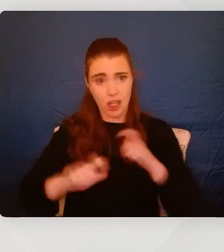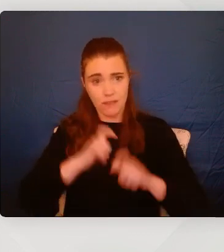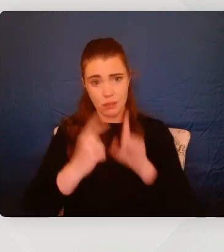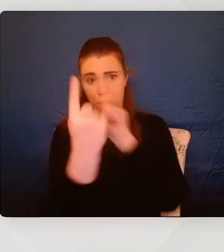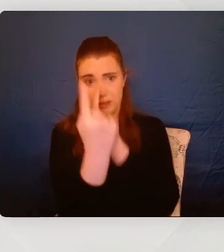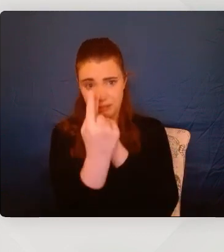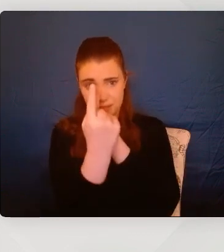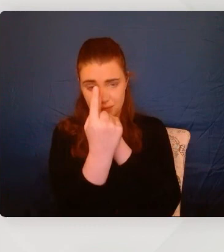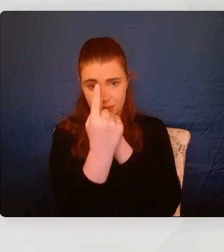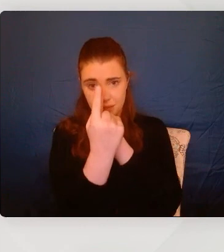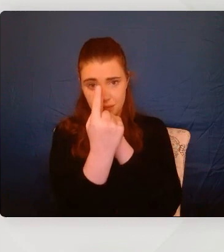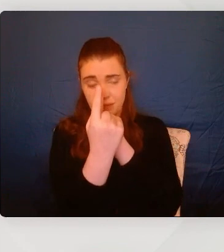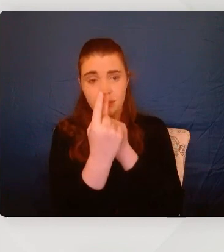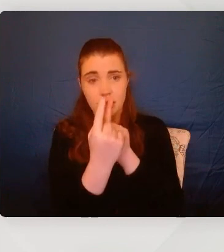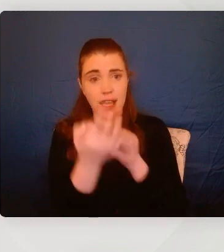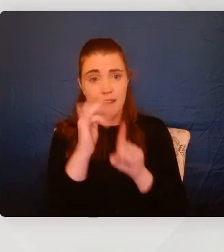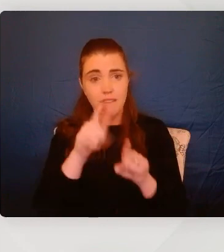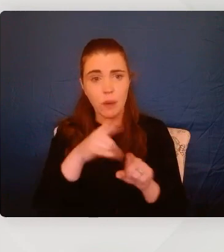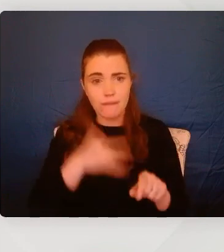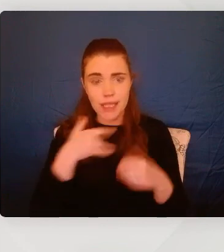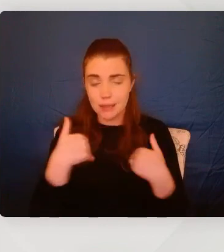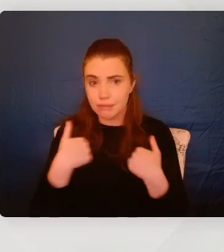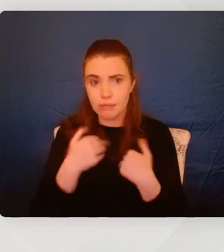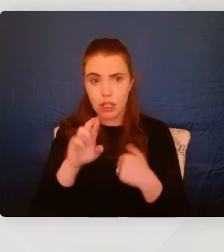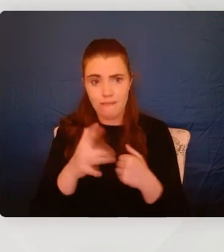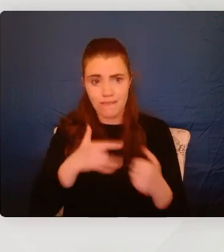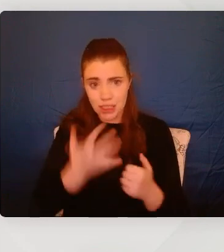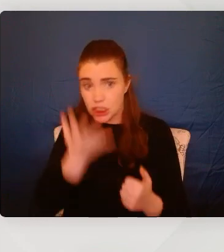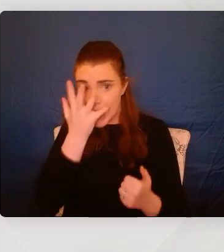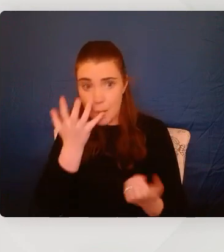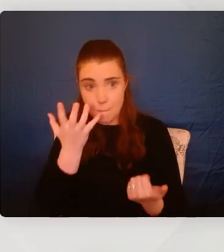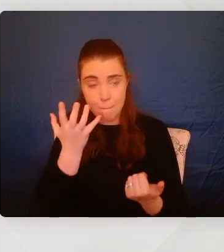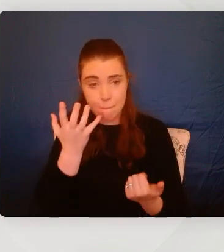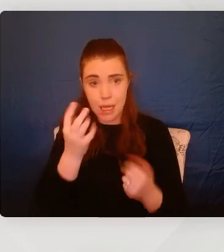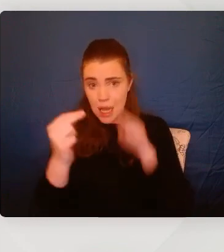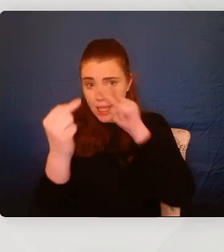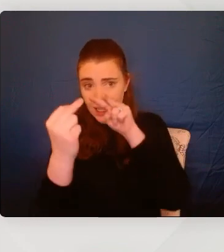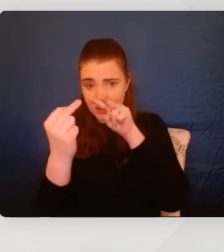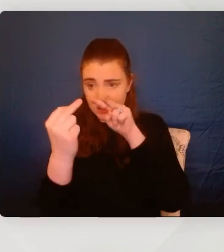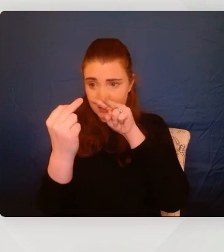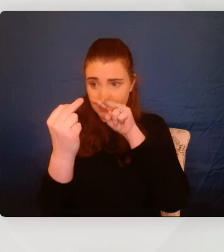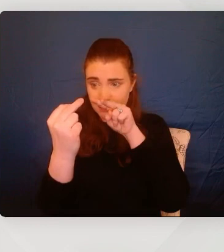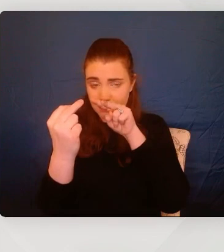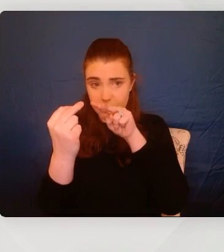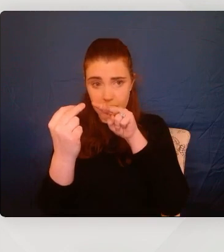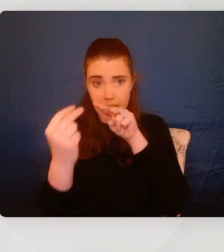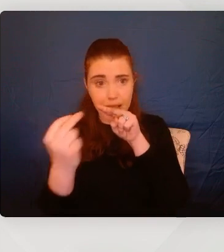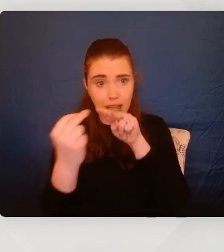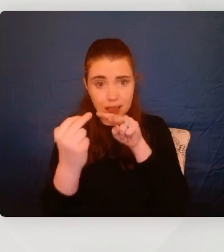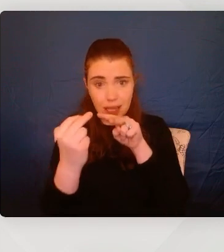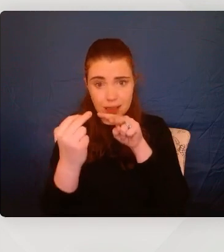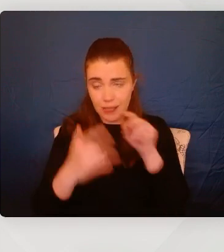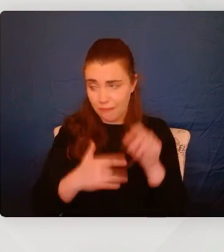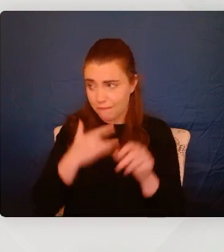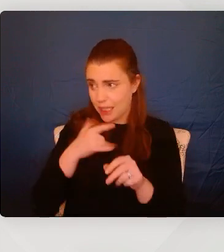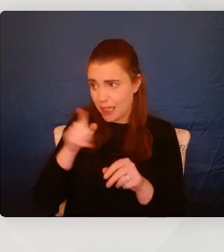because if we're experiencing anxiety or particularly shame, the eye contact and being looked at and maybe the perception of